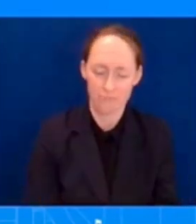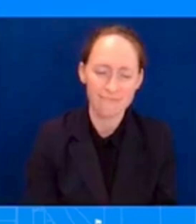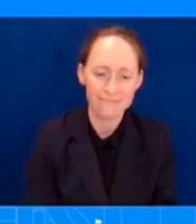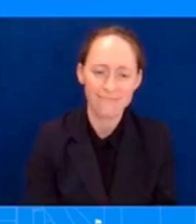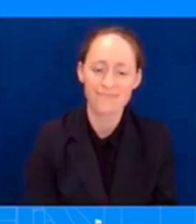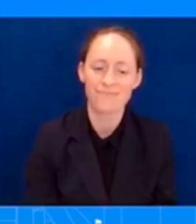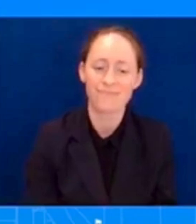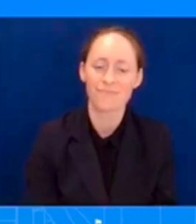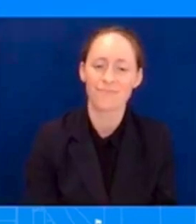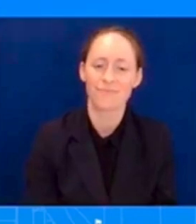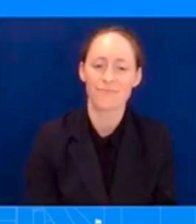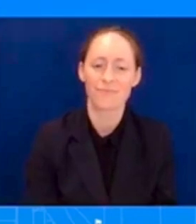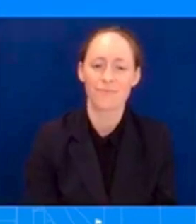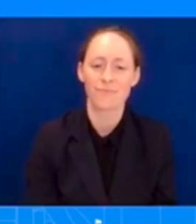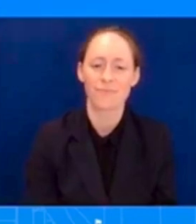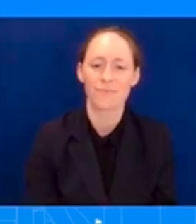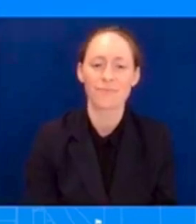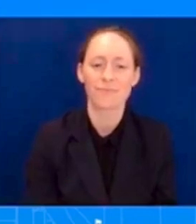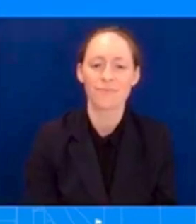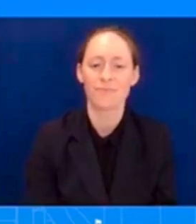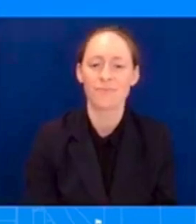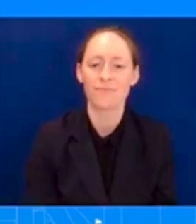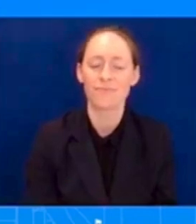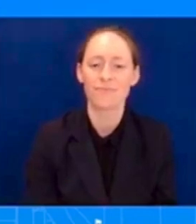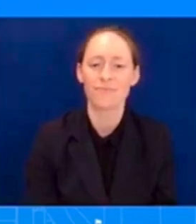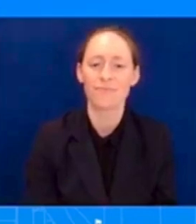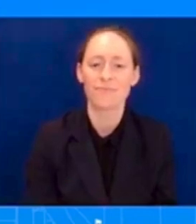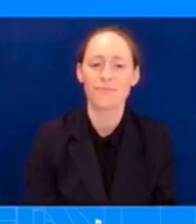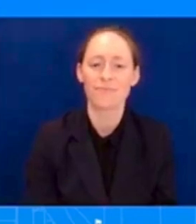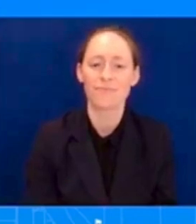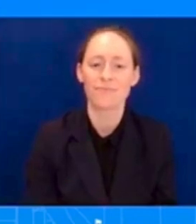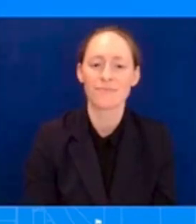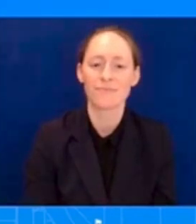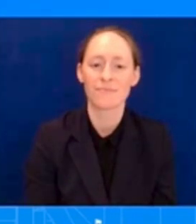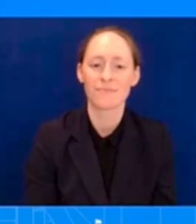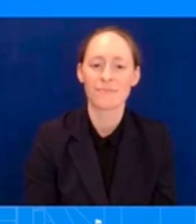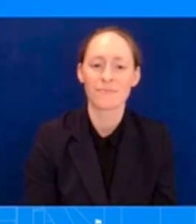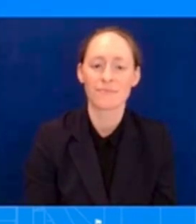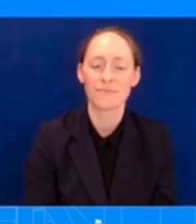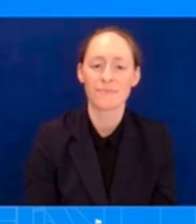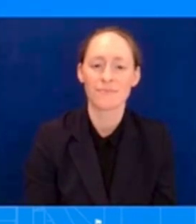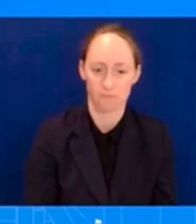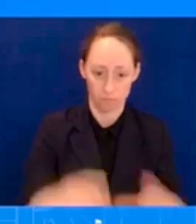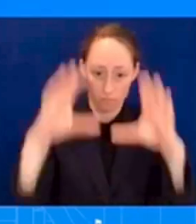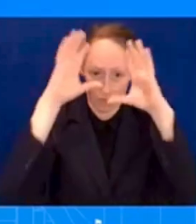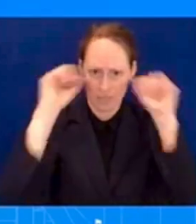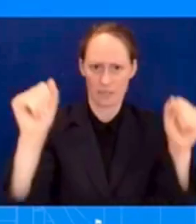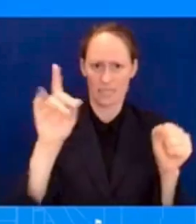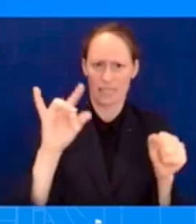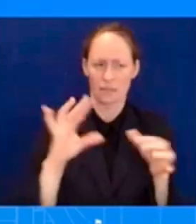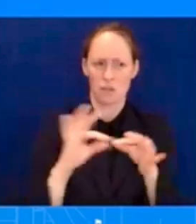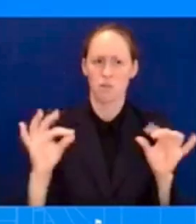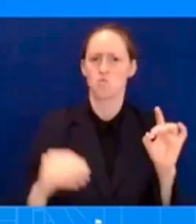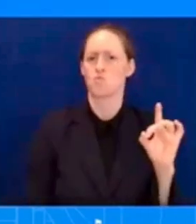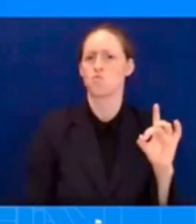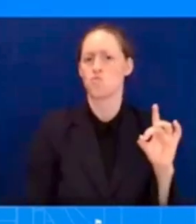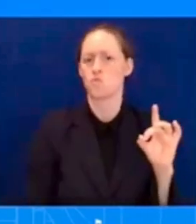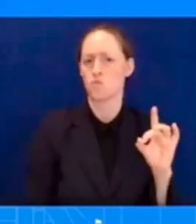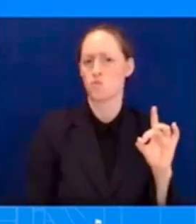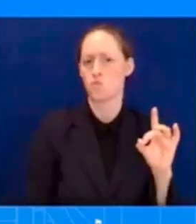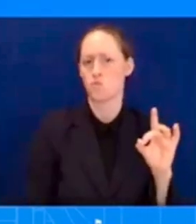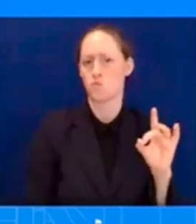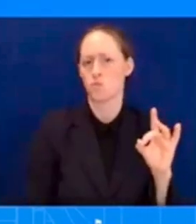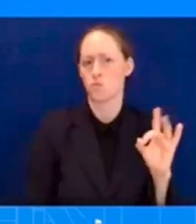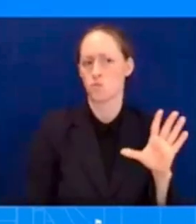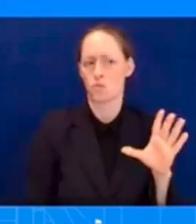China is a ticking time bomb and that China's growth rate is about 2%. China estimates their growth is higher than